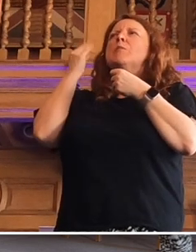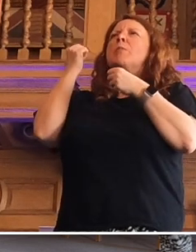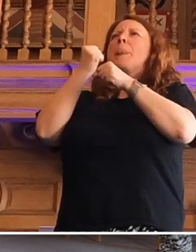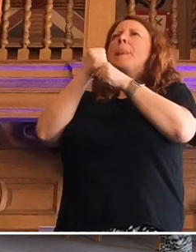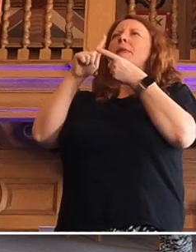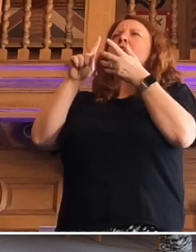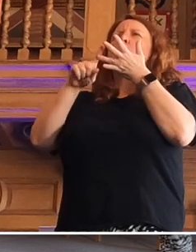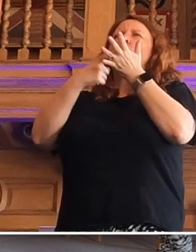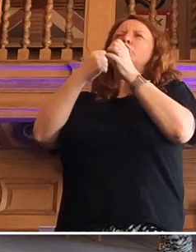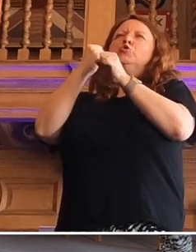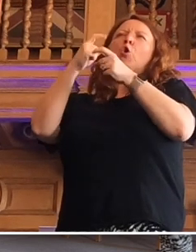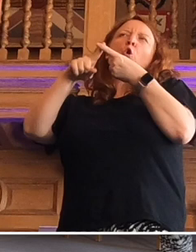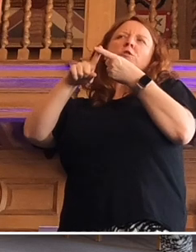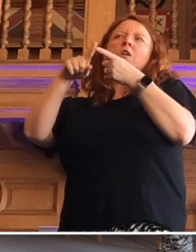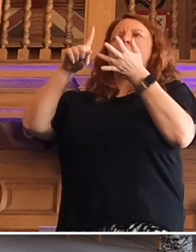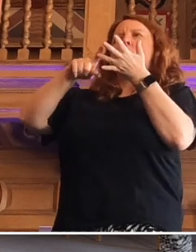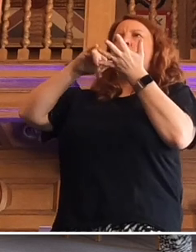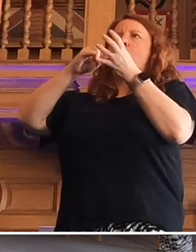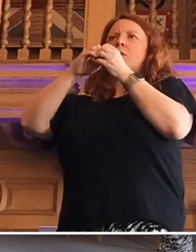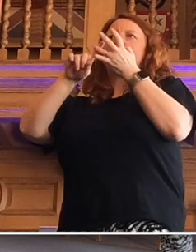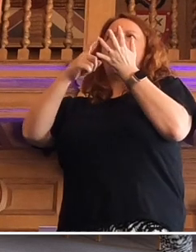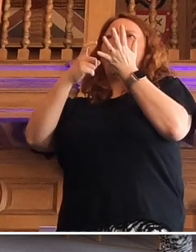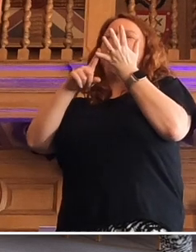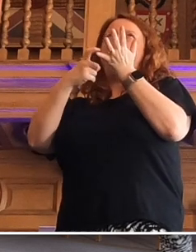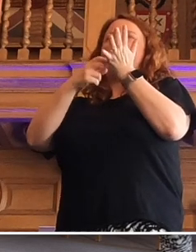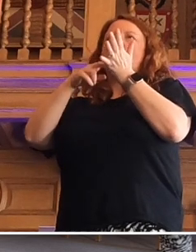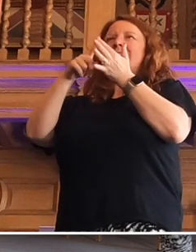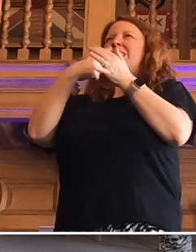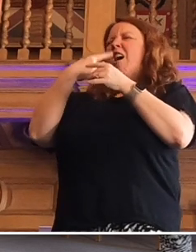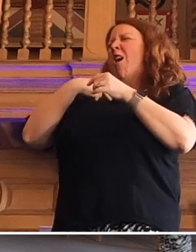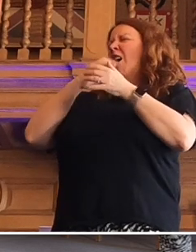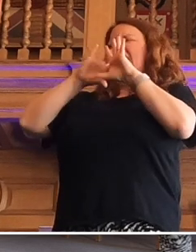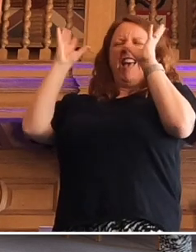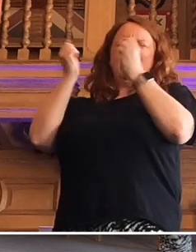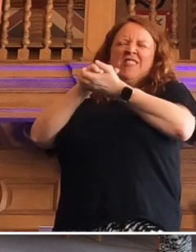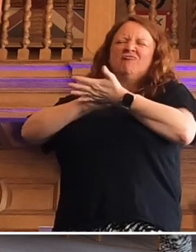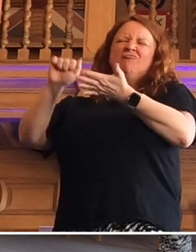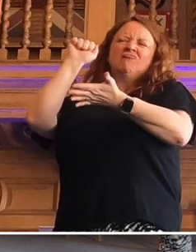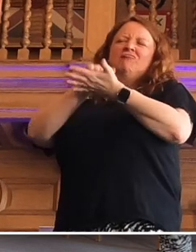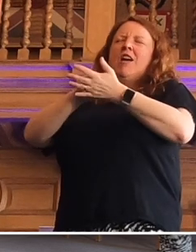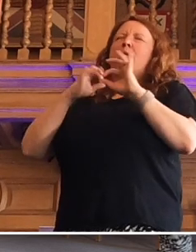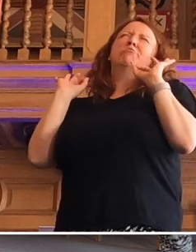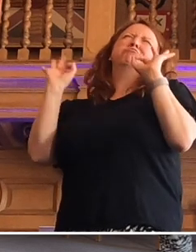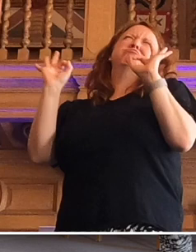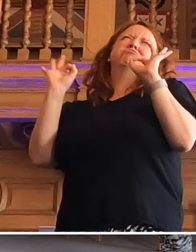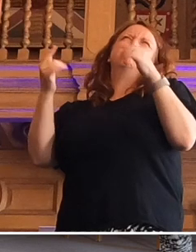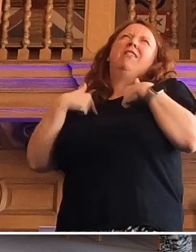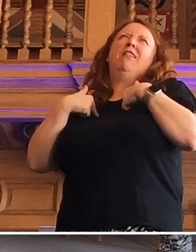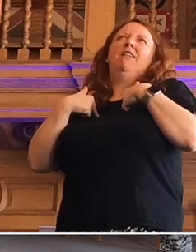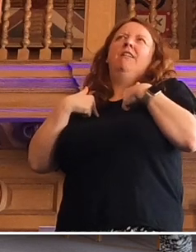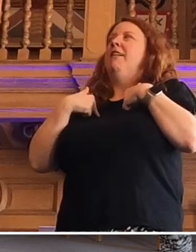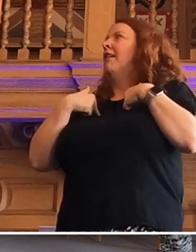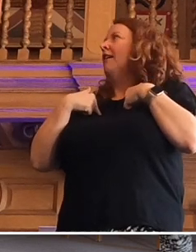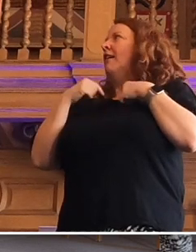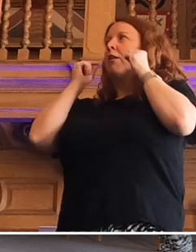boasting about how he got everything right after 2010. I got a blister while I was walking